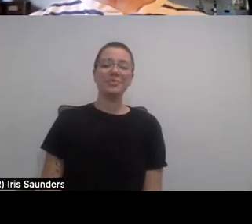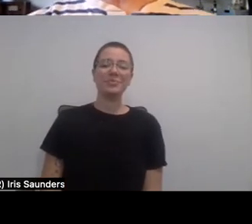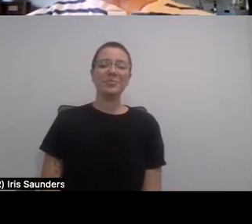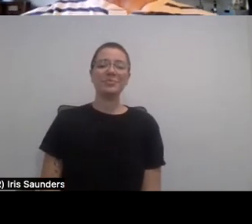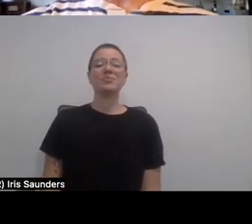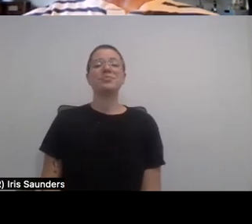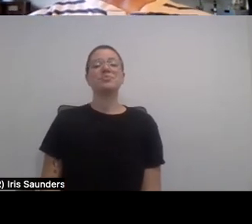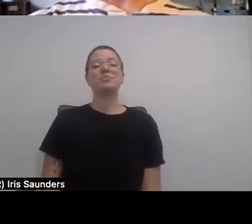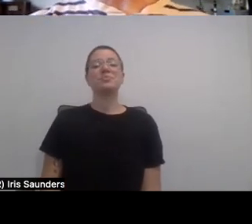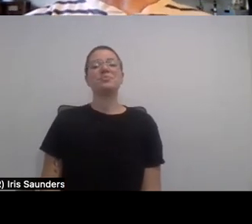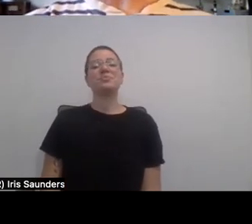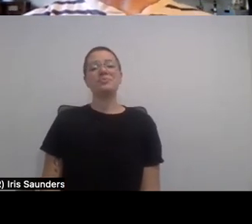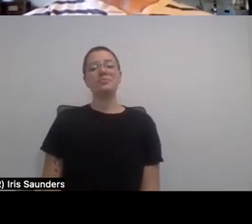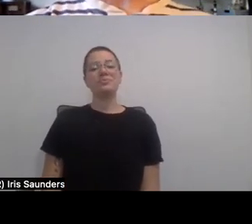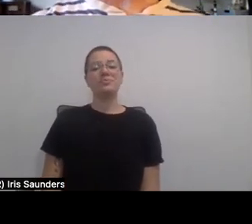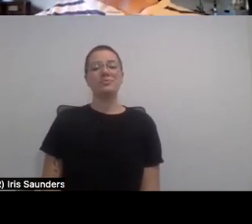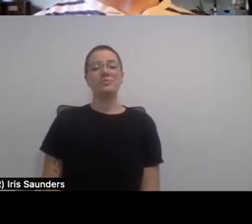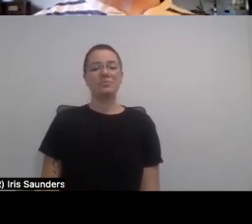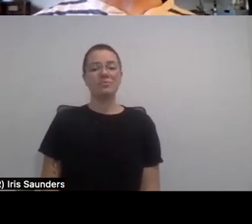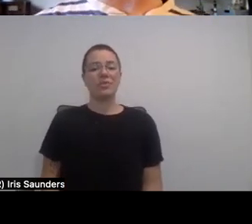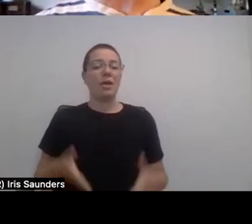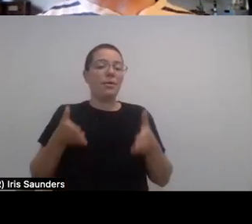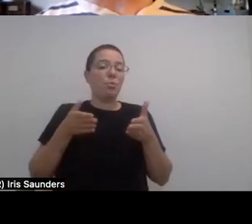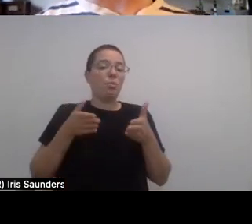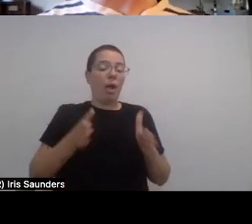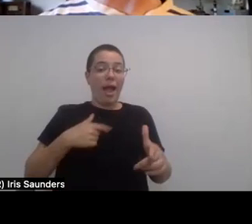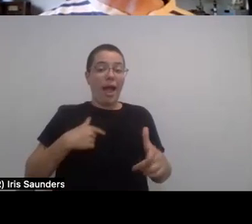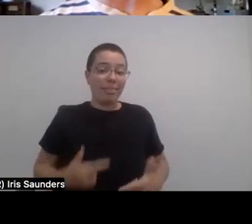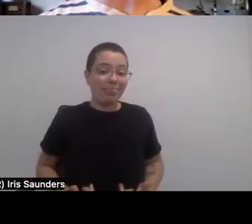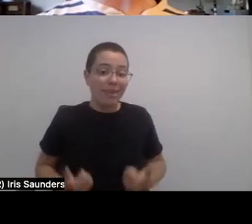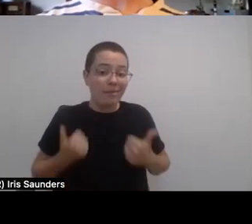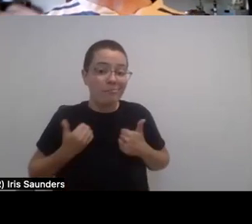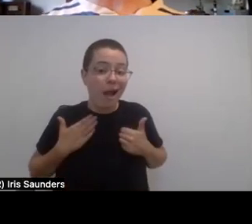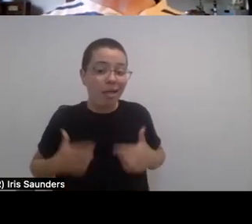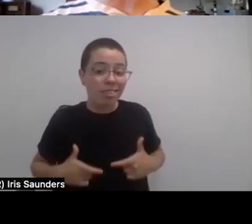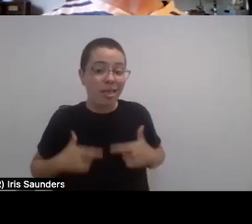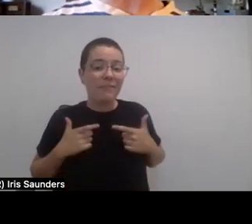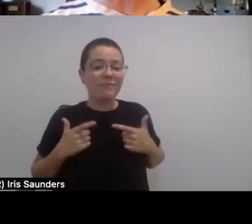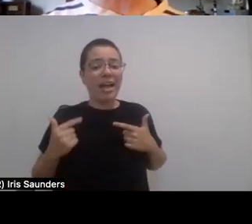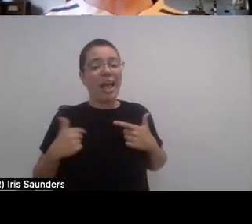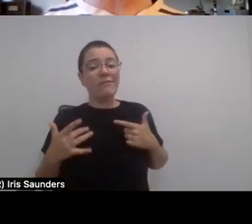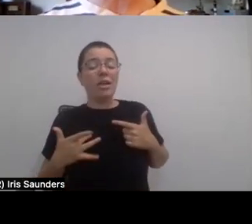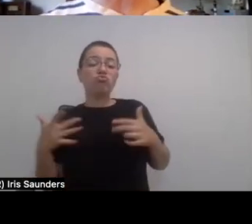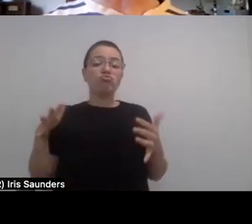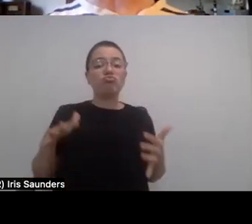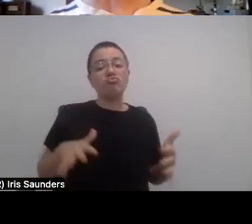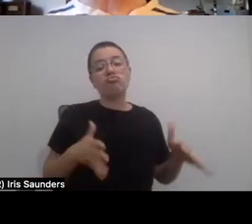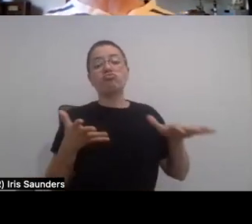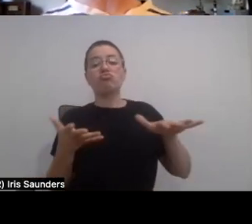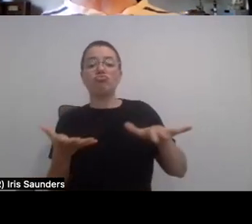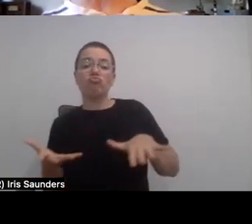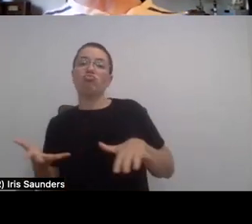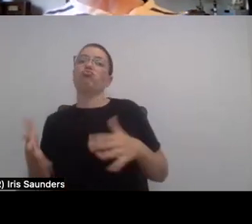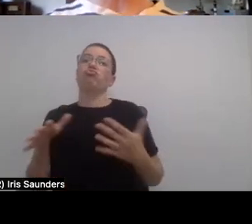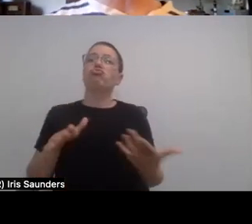of the way I live my life is kind of like floating down a river, you know, I take opportunities when they arise, I kind of bump